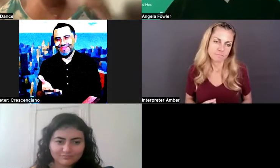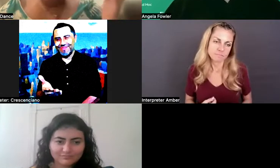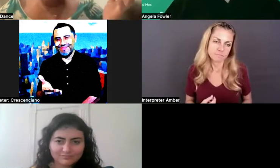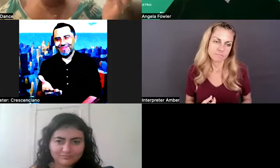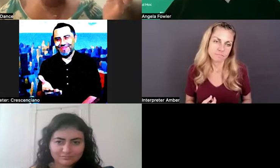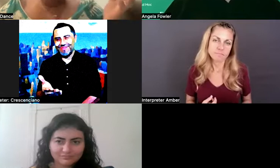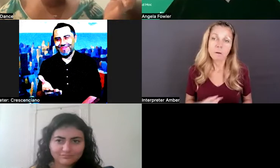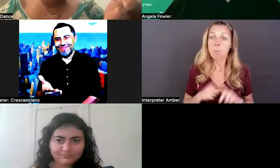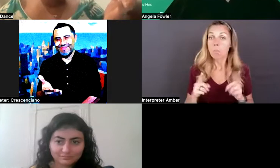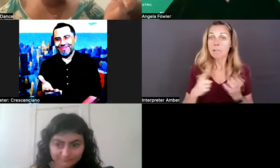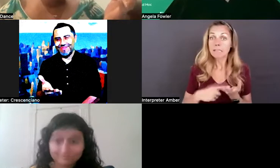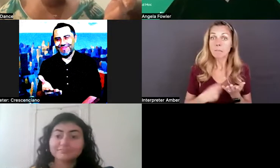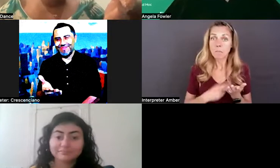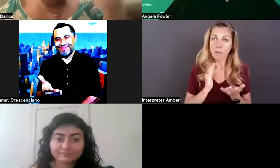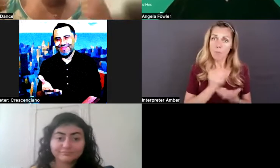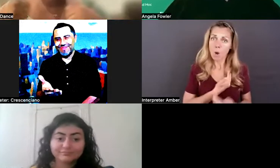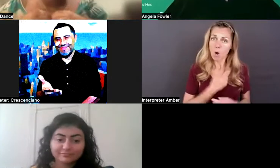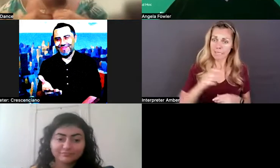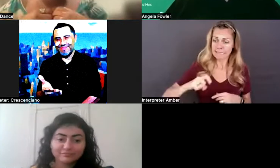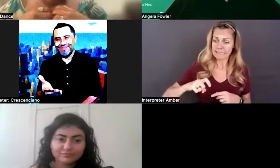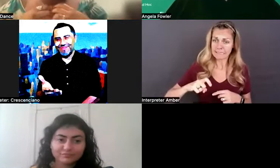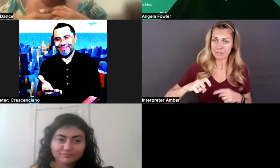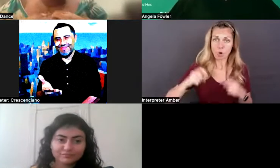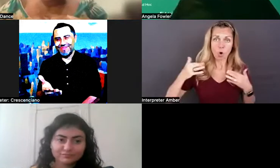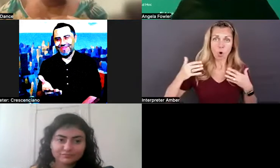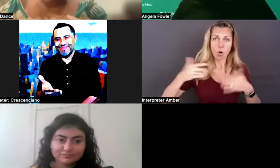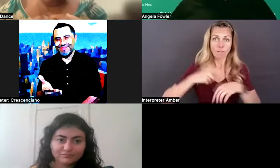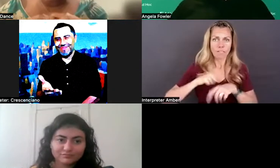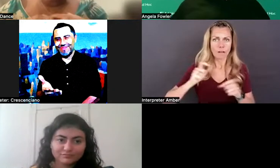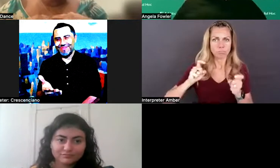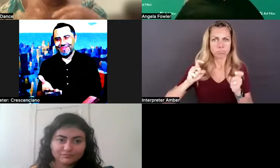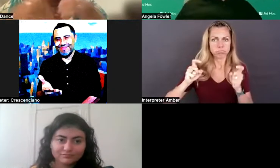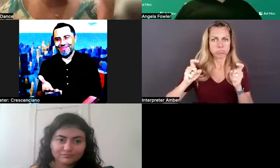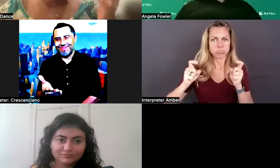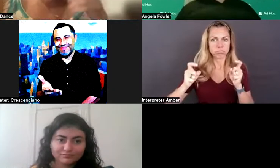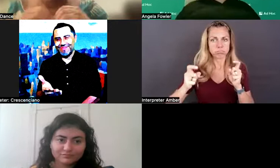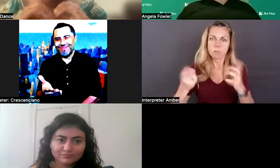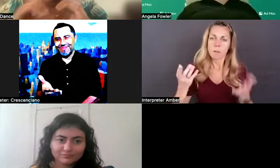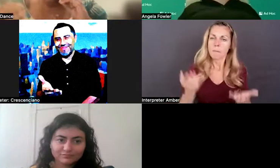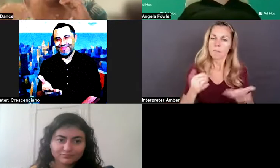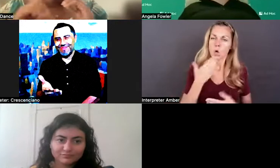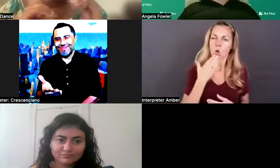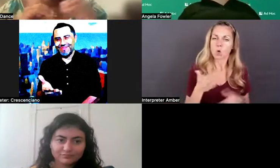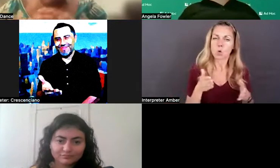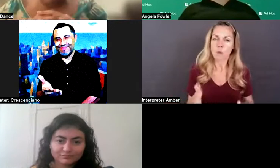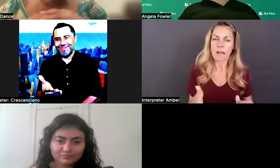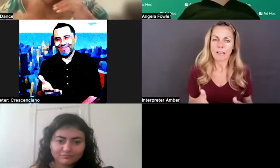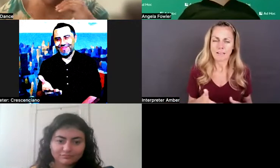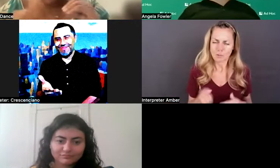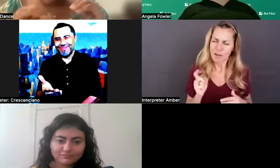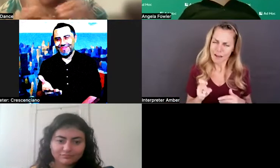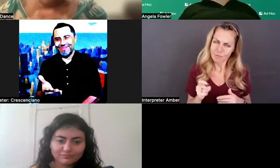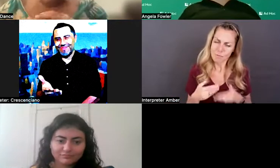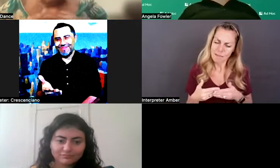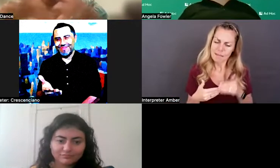our needs change over time. And so that may also be a good way to like, kind of, you have to baby bite. You don't